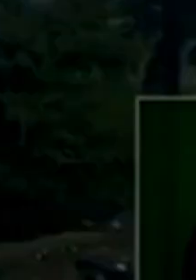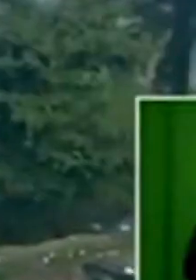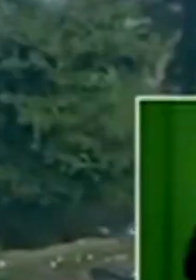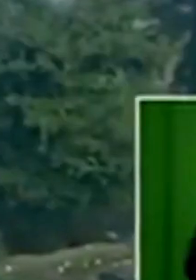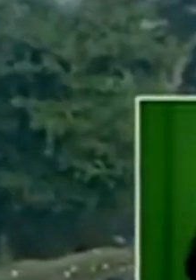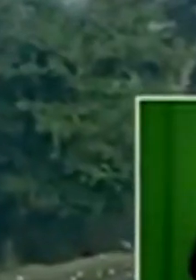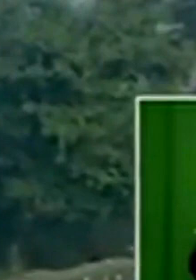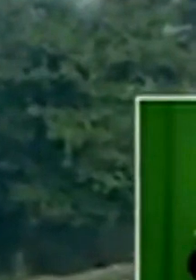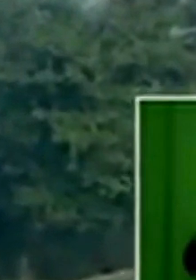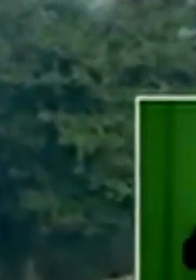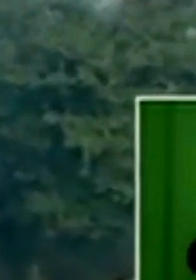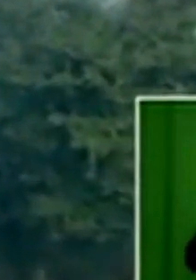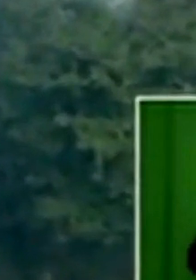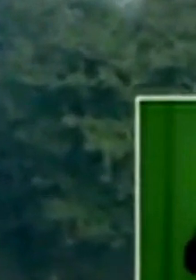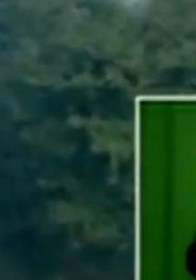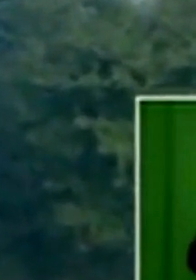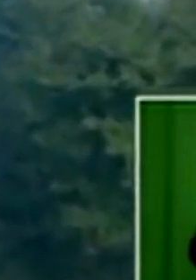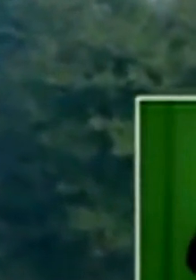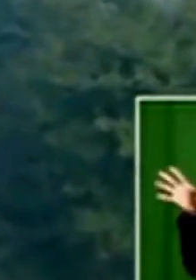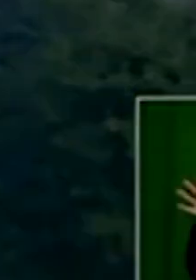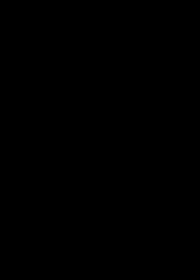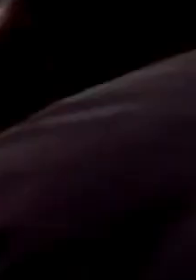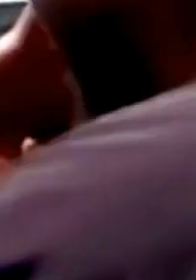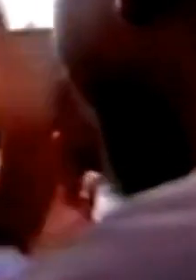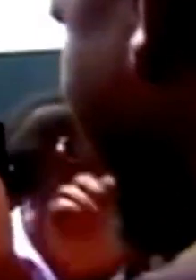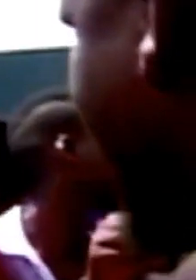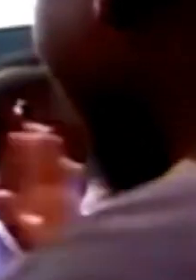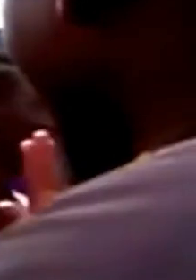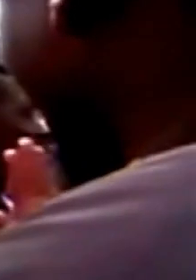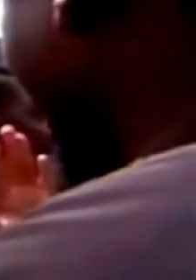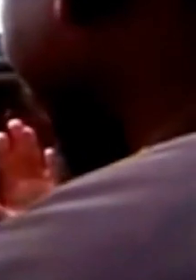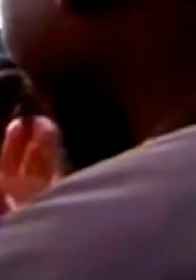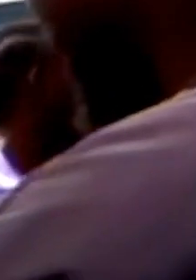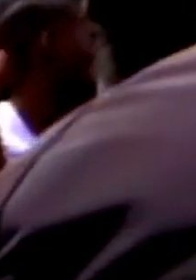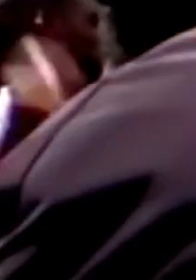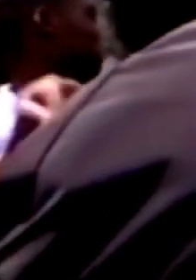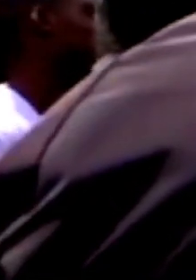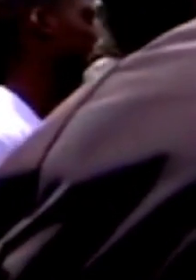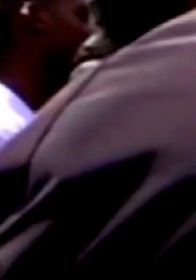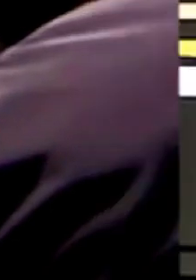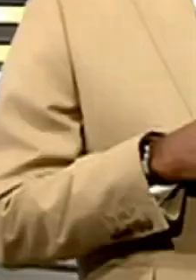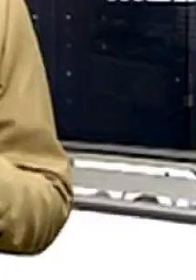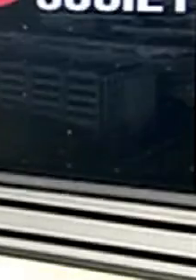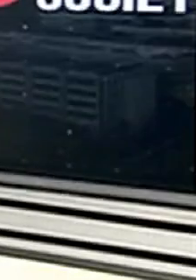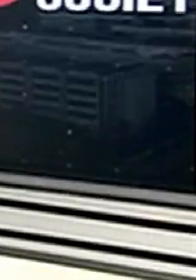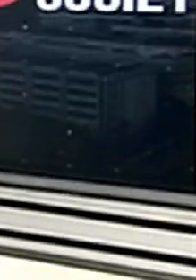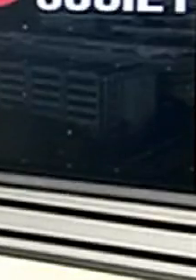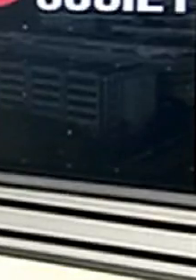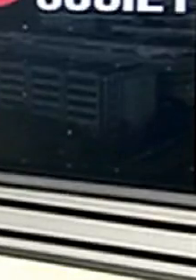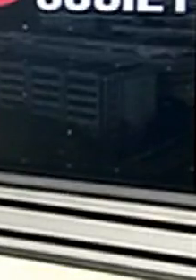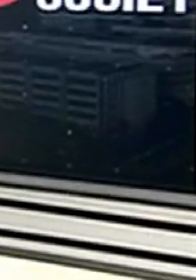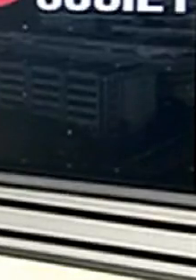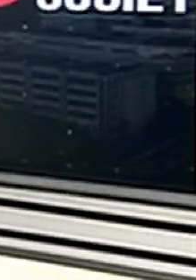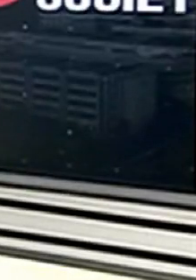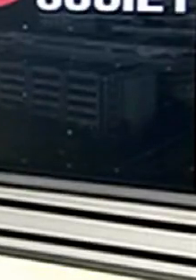bad here. They've been the only truck shop that is on the street. The residents and the possible looters would be a lot more wary of the army. Now